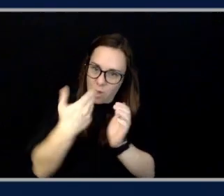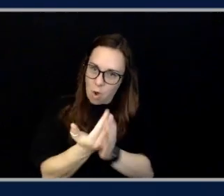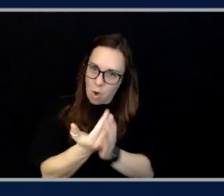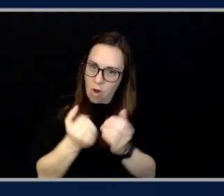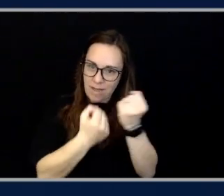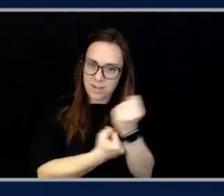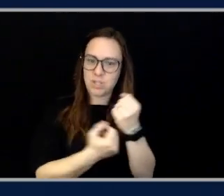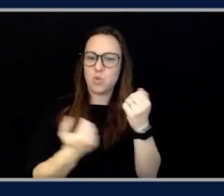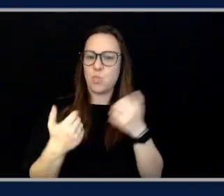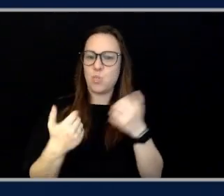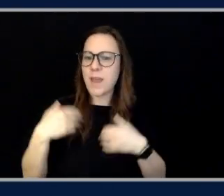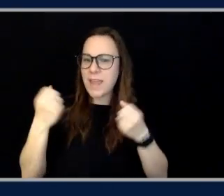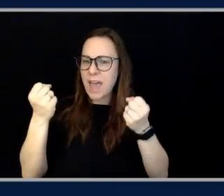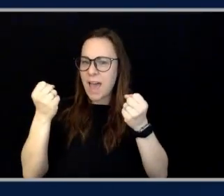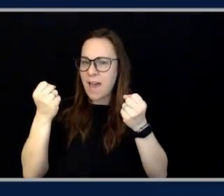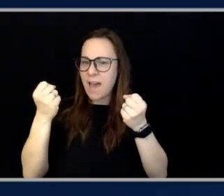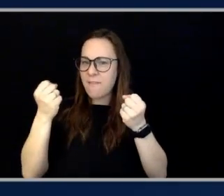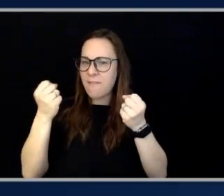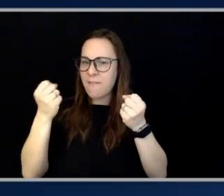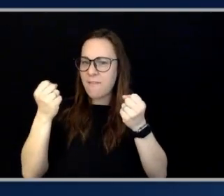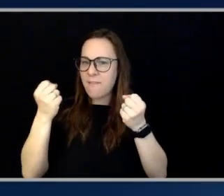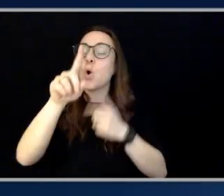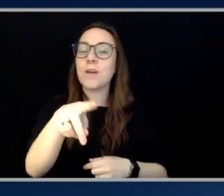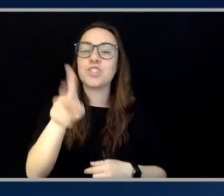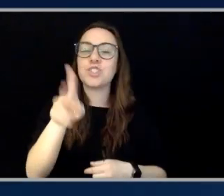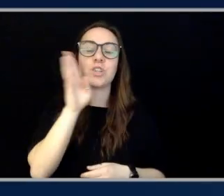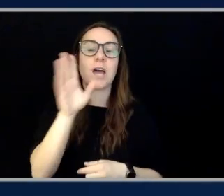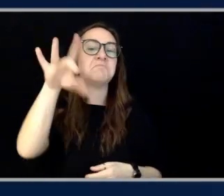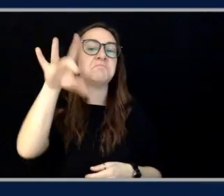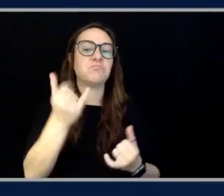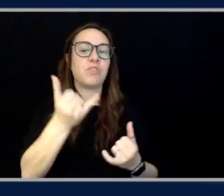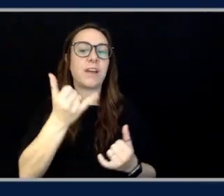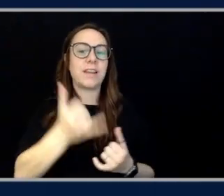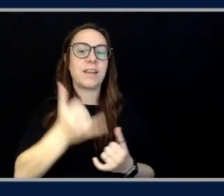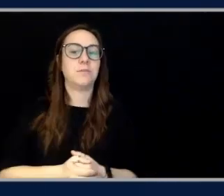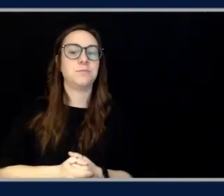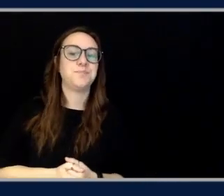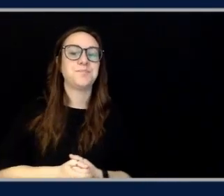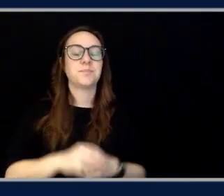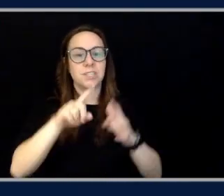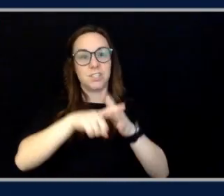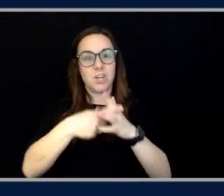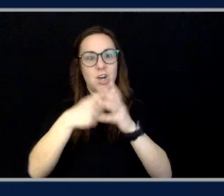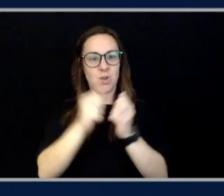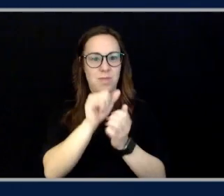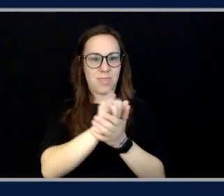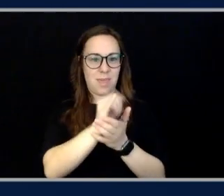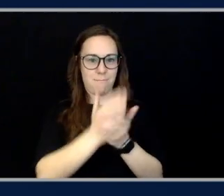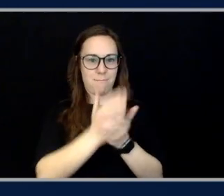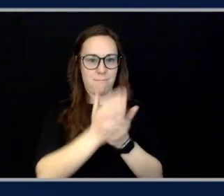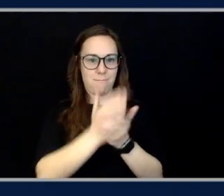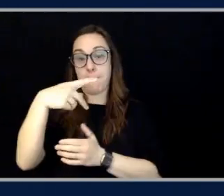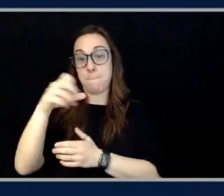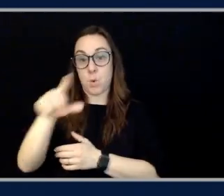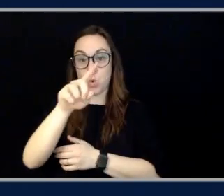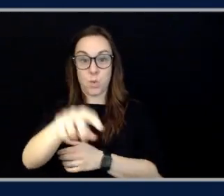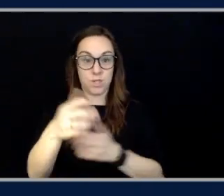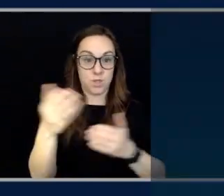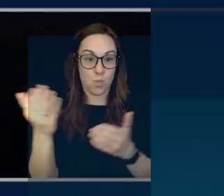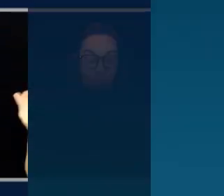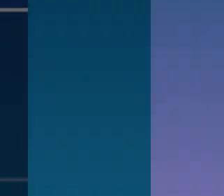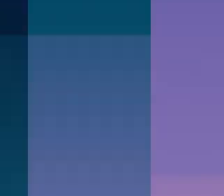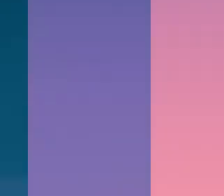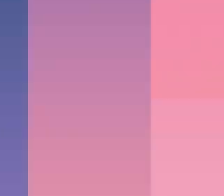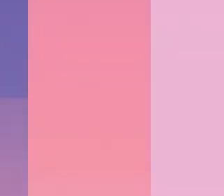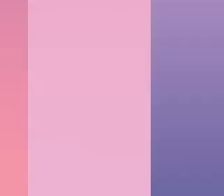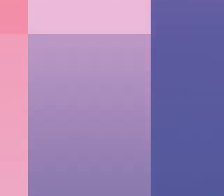question. So I want to drop in that too, since we're starting into that part of the conversation. Our poll question here is, how can you